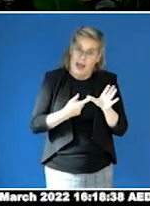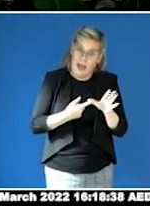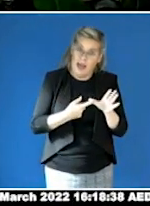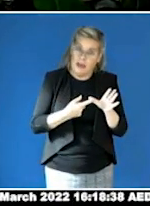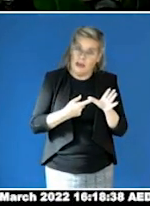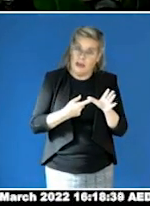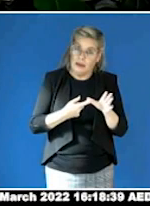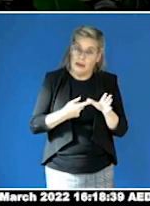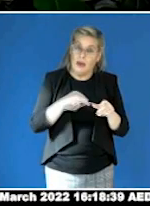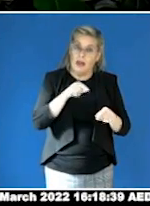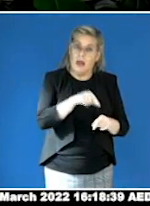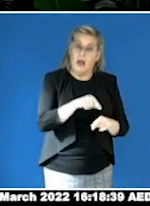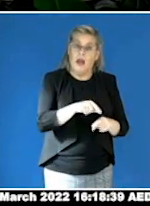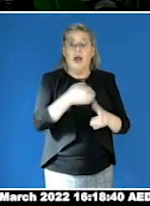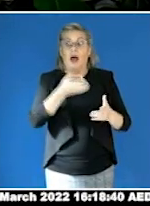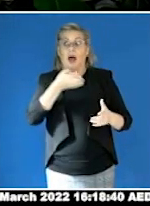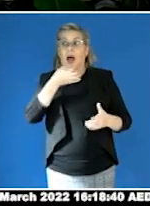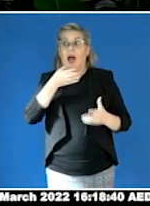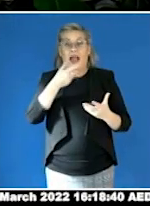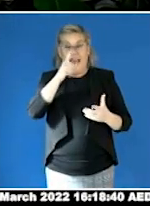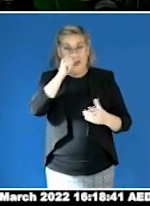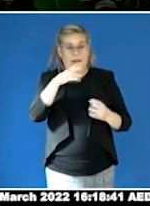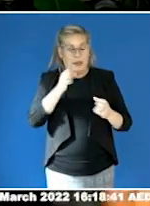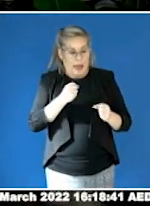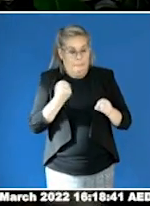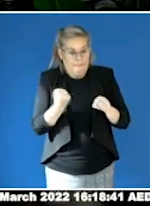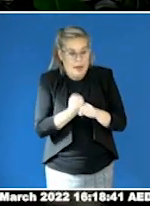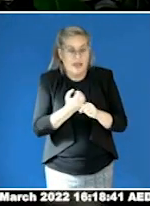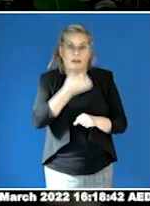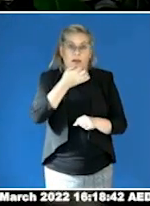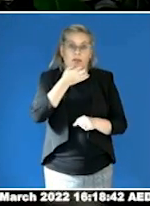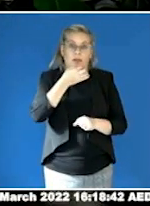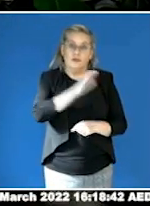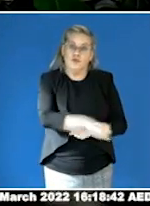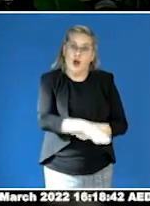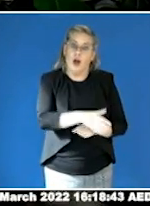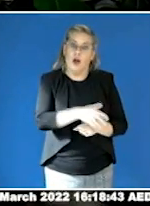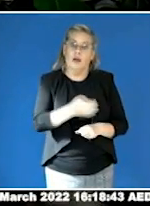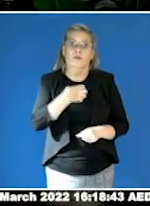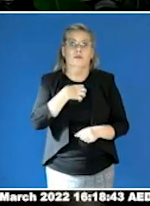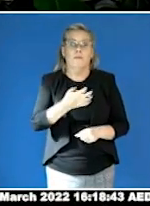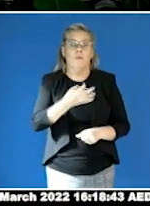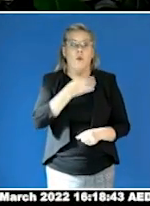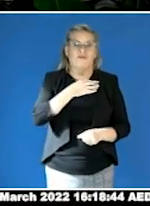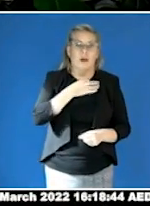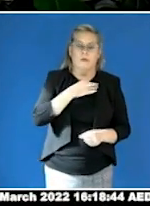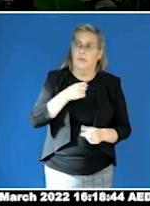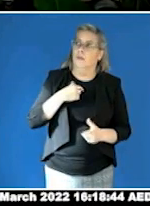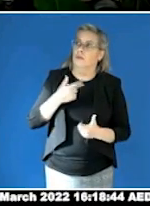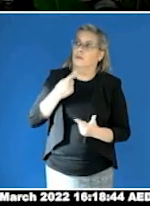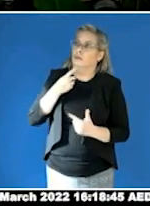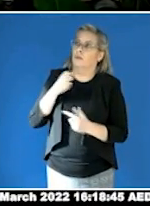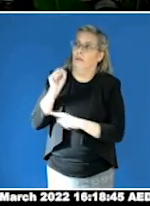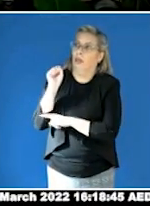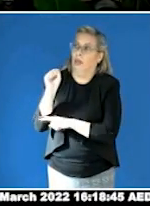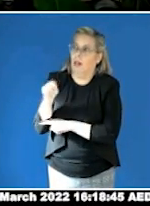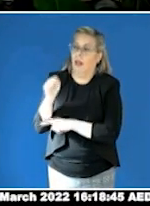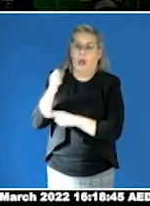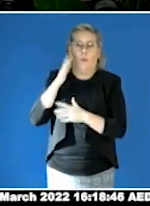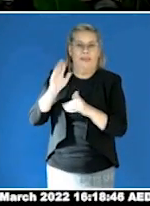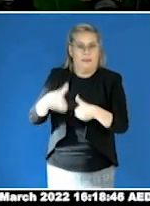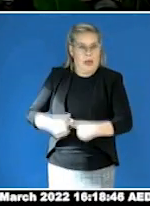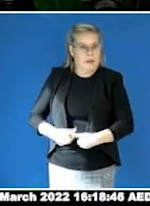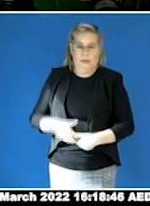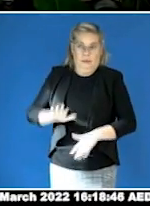comfortable consenting to. So that is, I've taken from a third party source. But I do have another direct